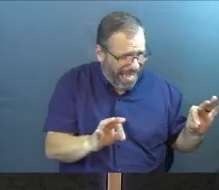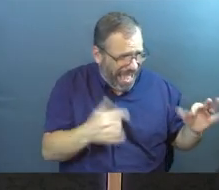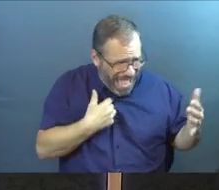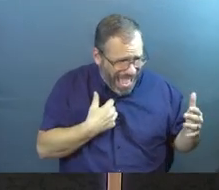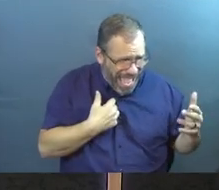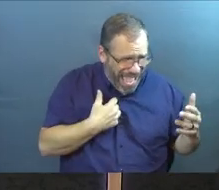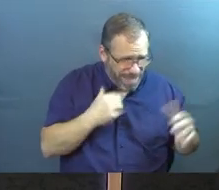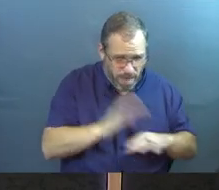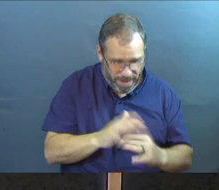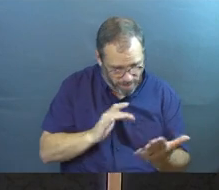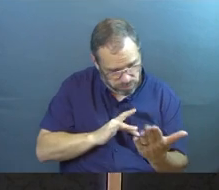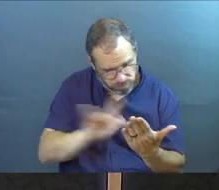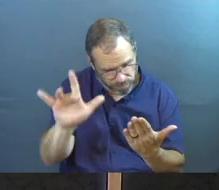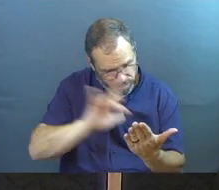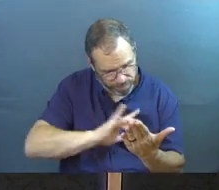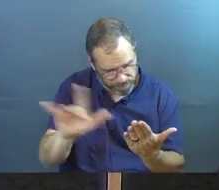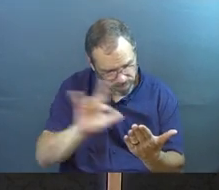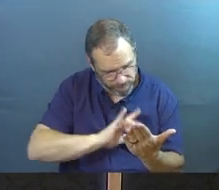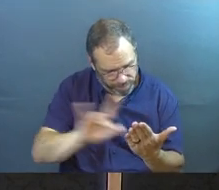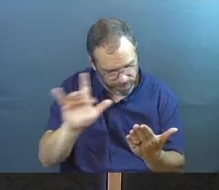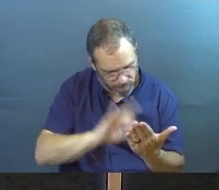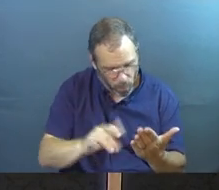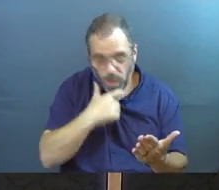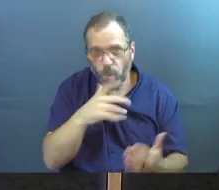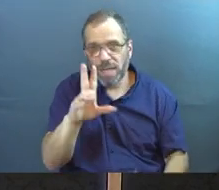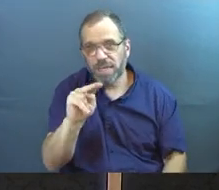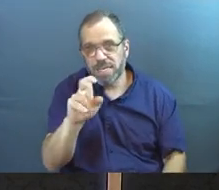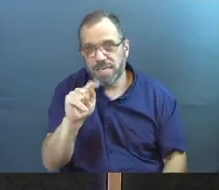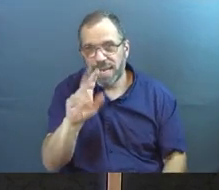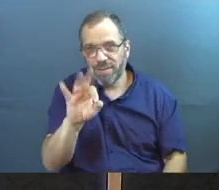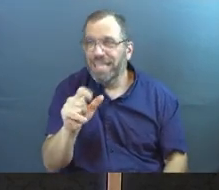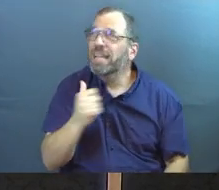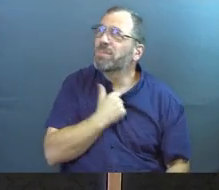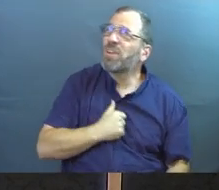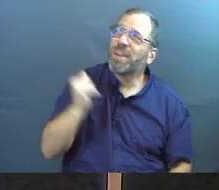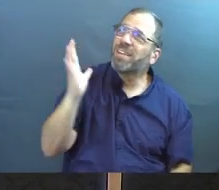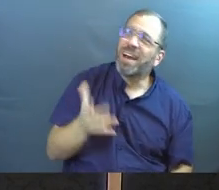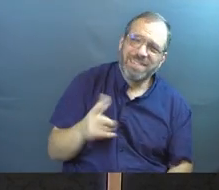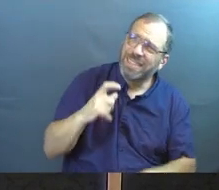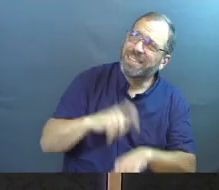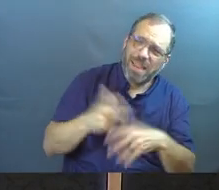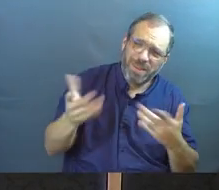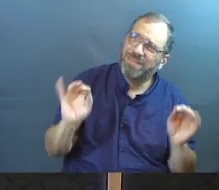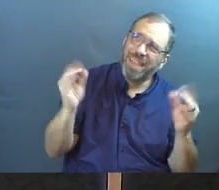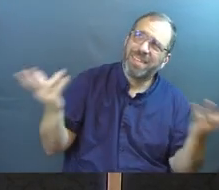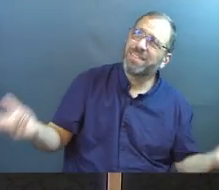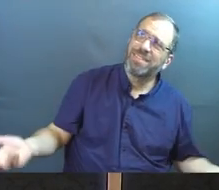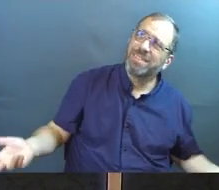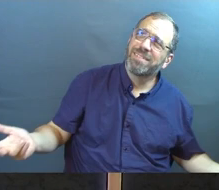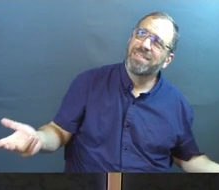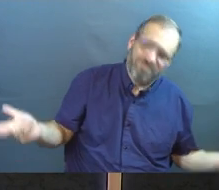I'm on my smartphone or I'm watching Netflix. So I'm sorry, but there's just no time left.